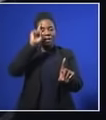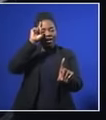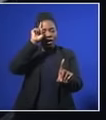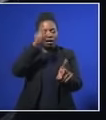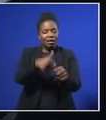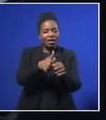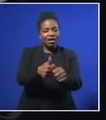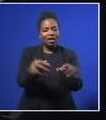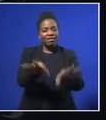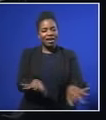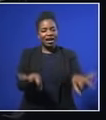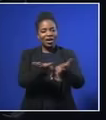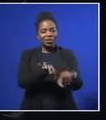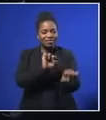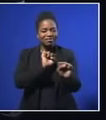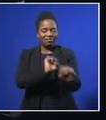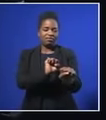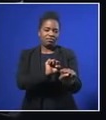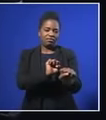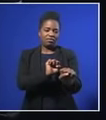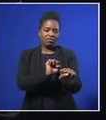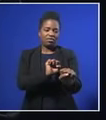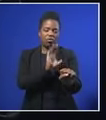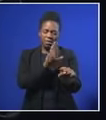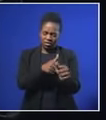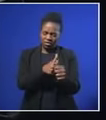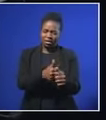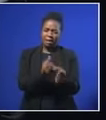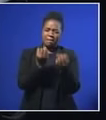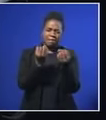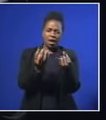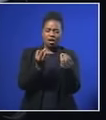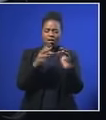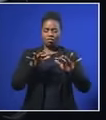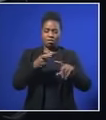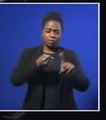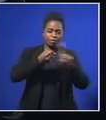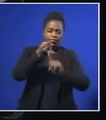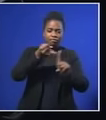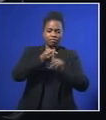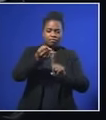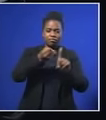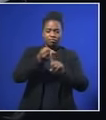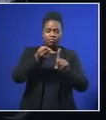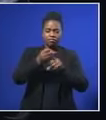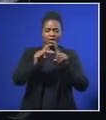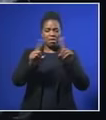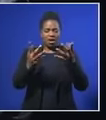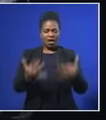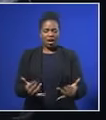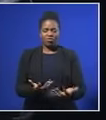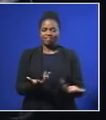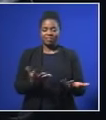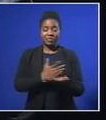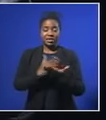and for which so many fought for are being denigrated by